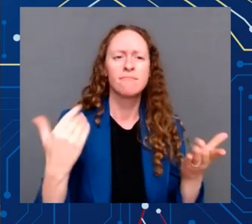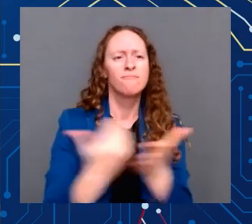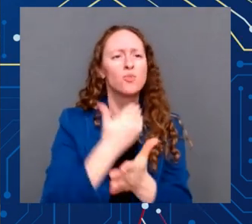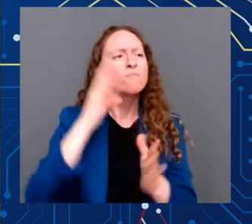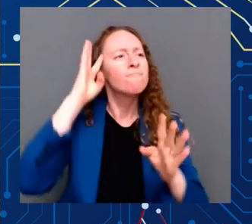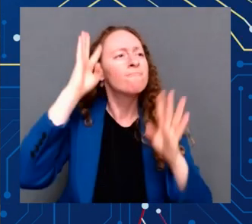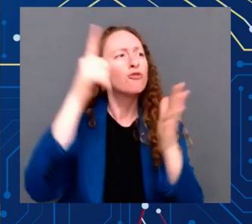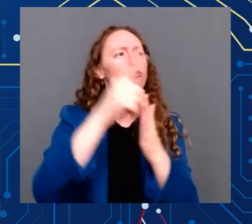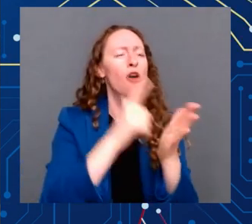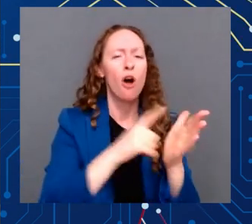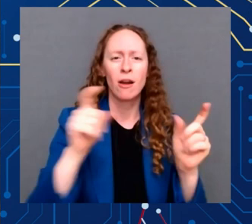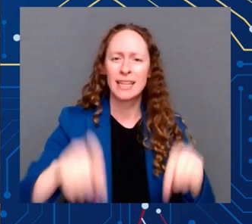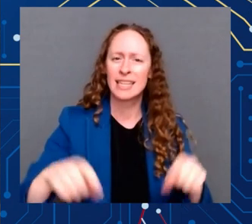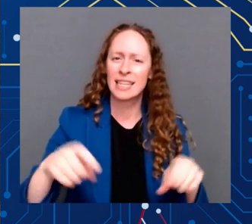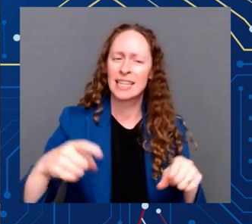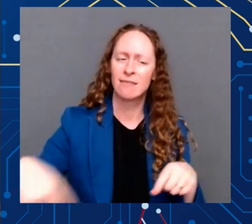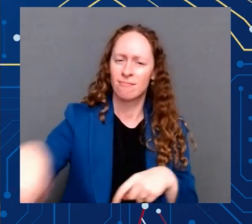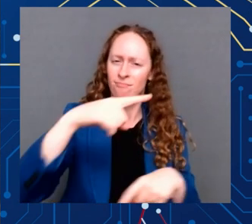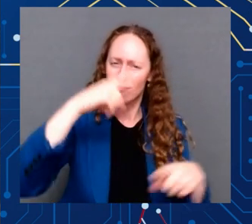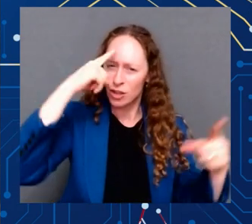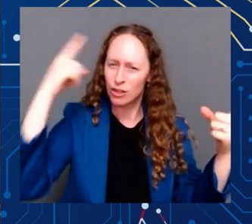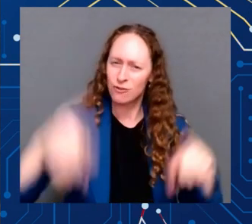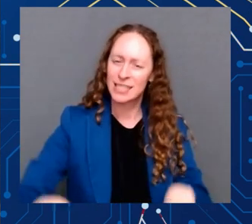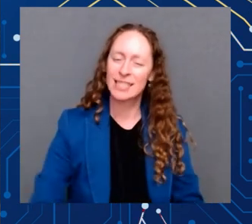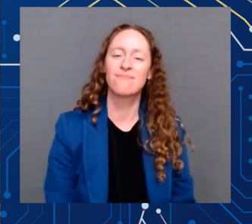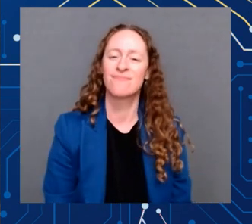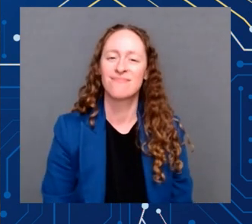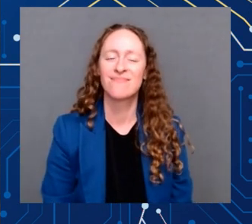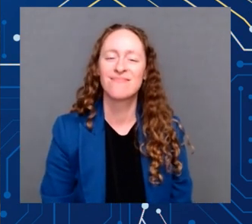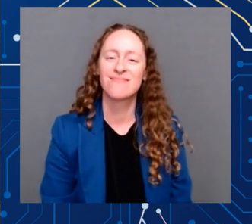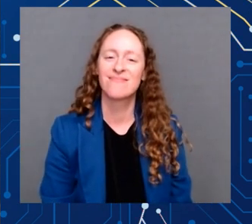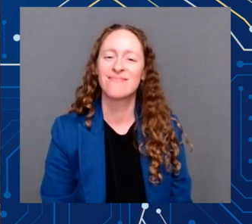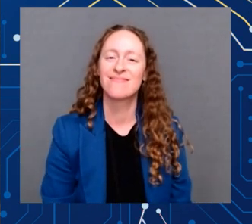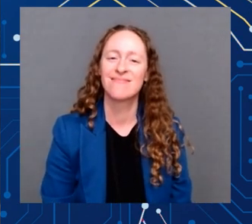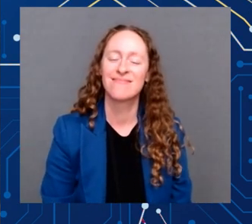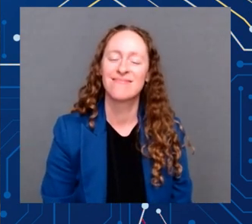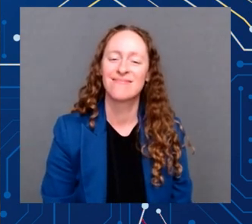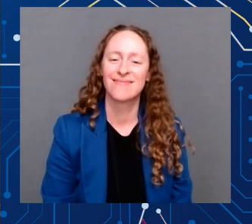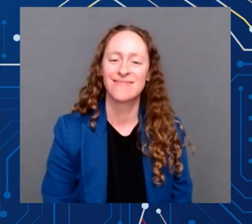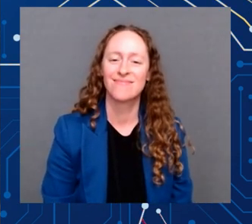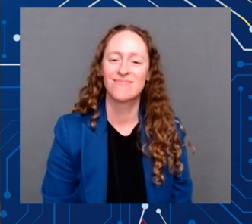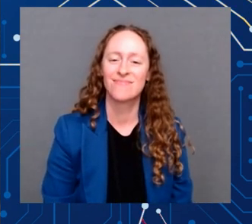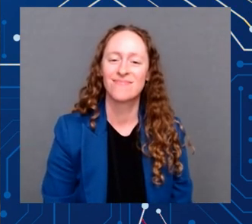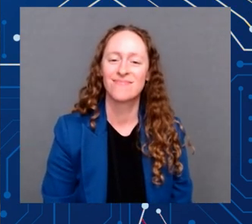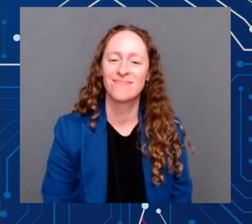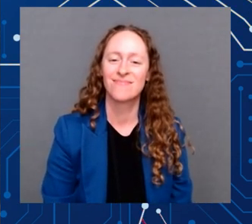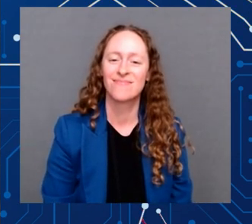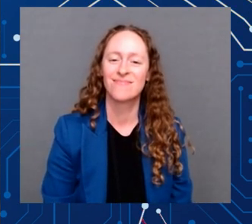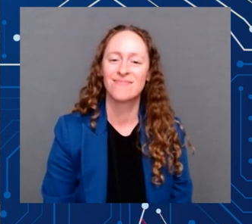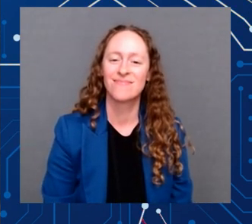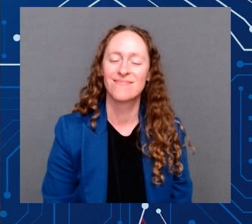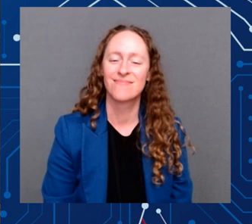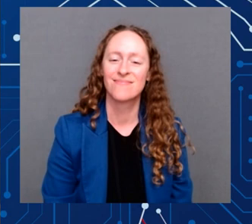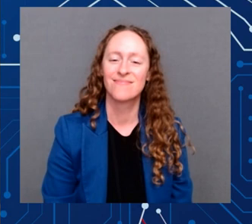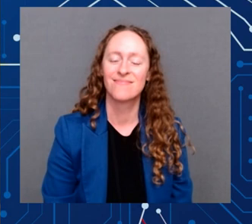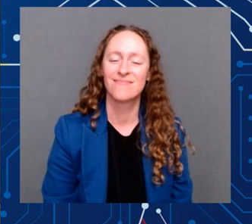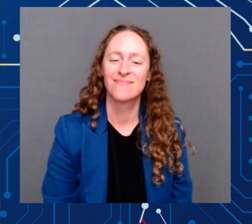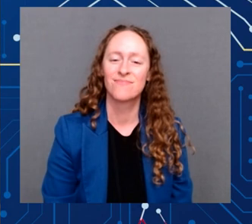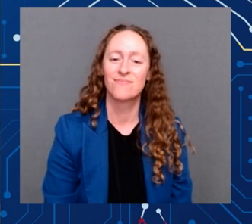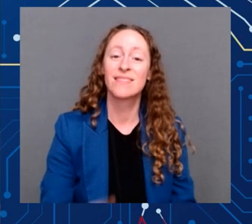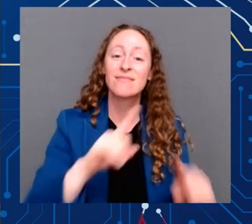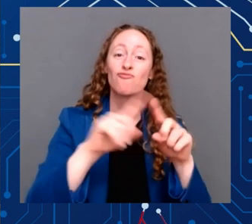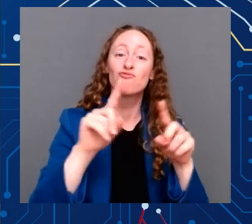Let's see here. These bills are what progress looks like. Don't tell me things can't change.